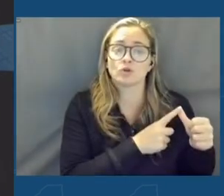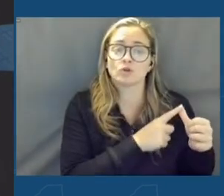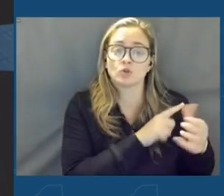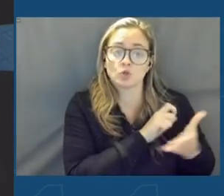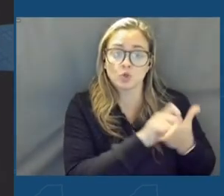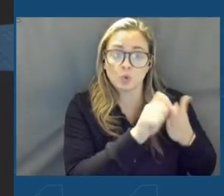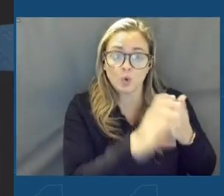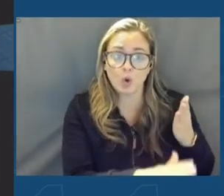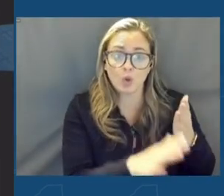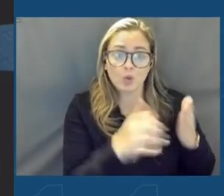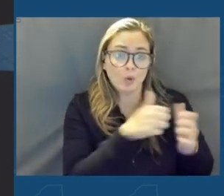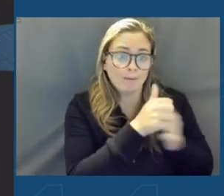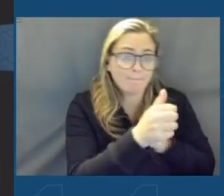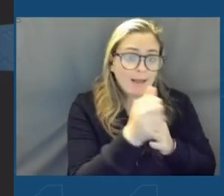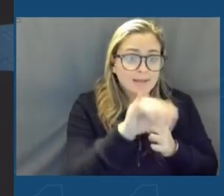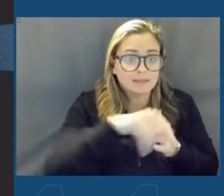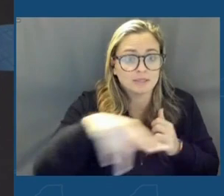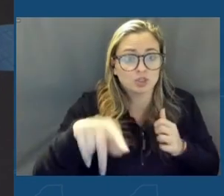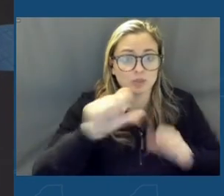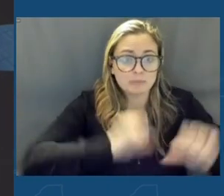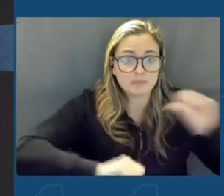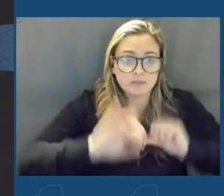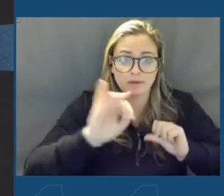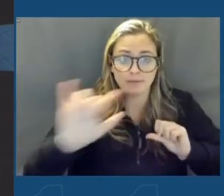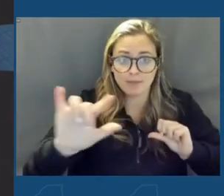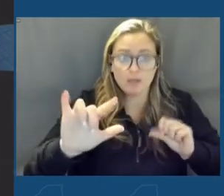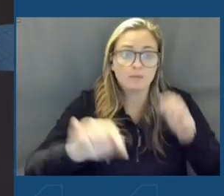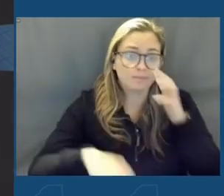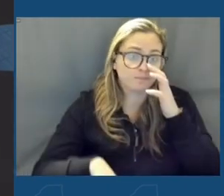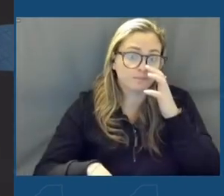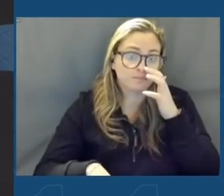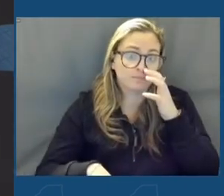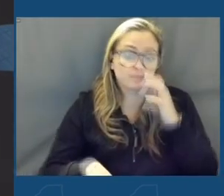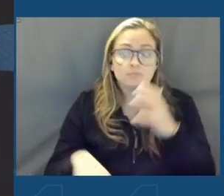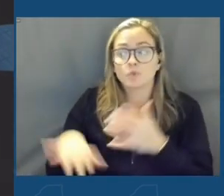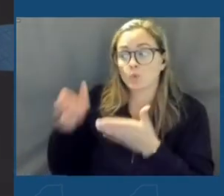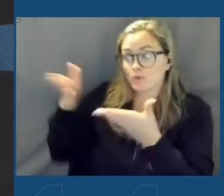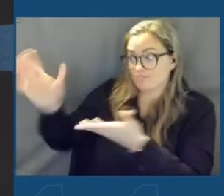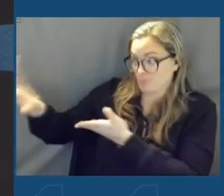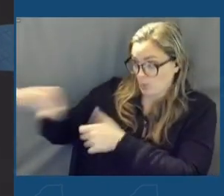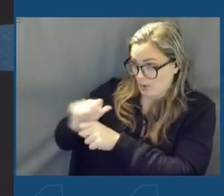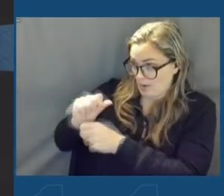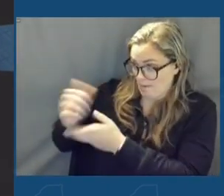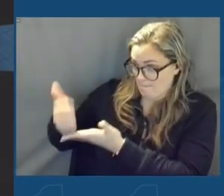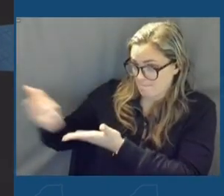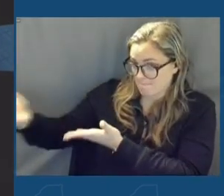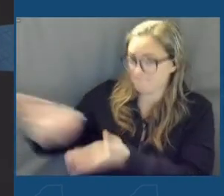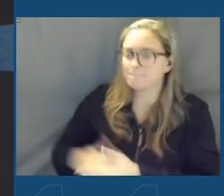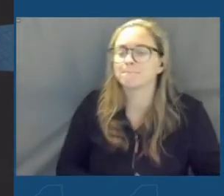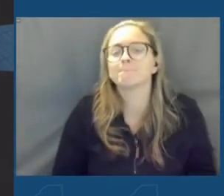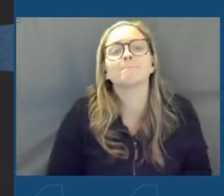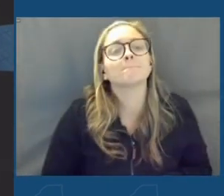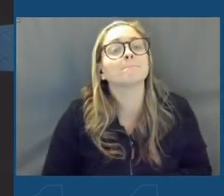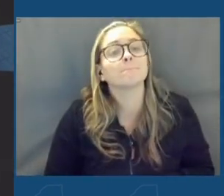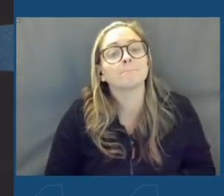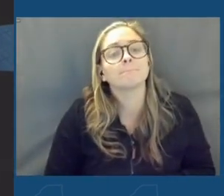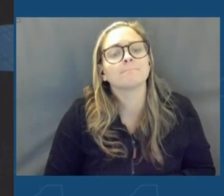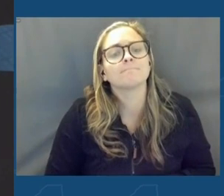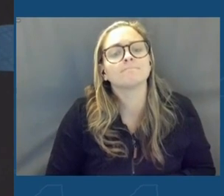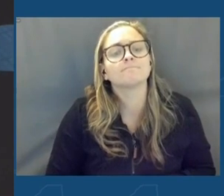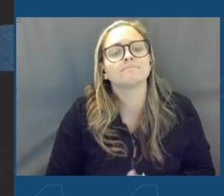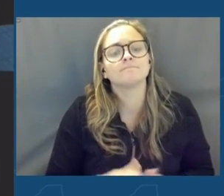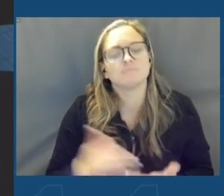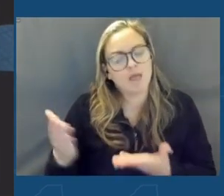pass the chips and science bill, with Sanjay's great help, and bring